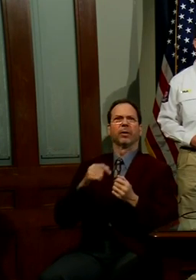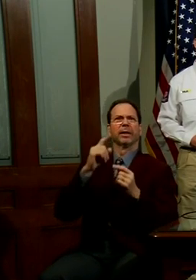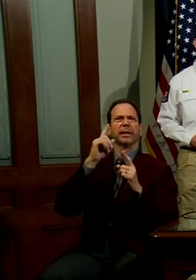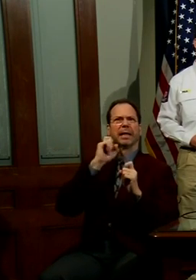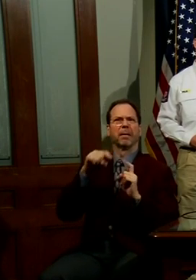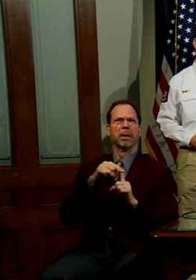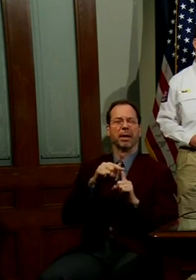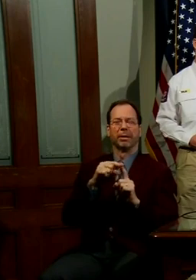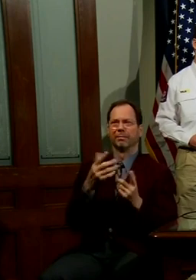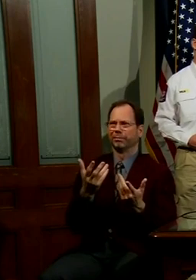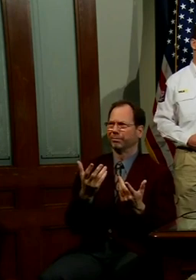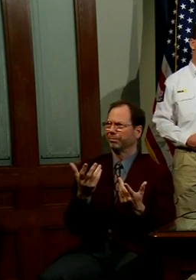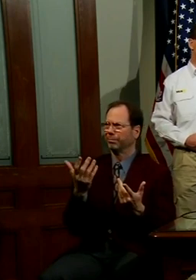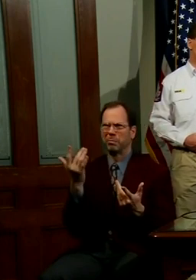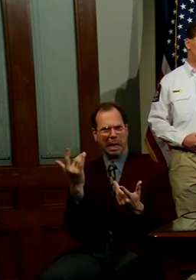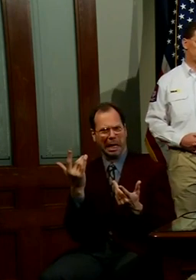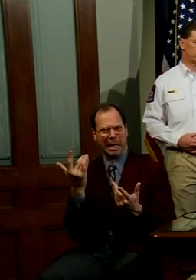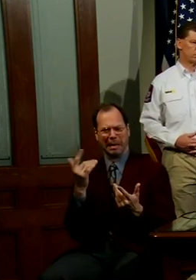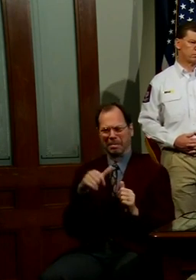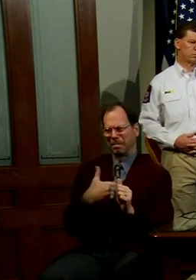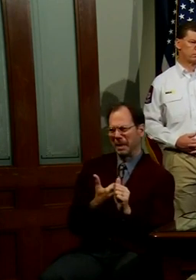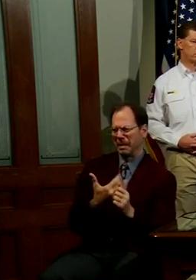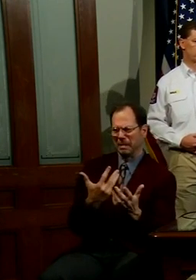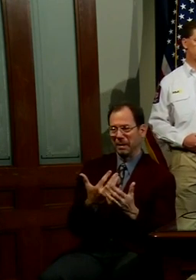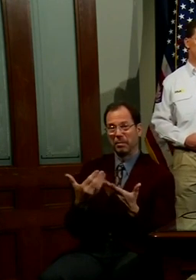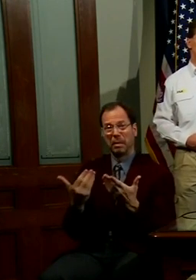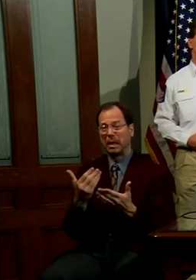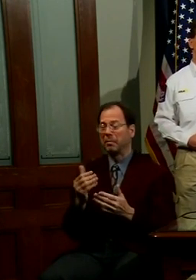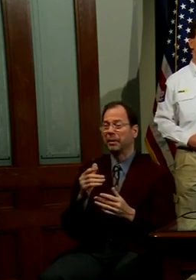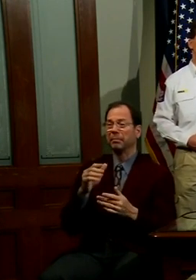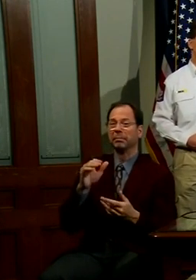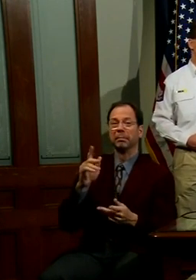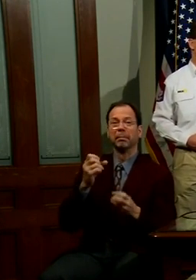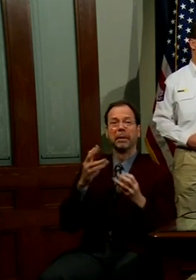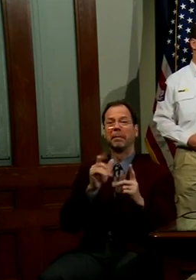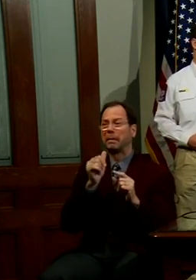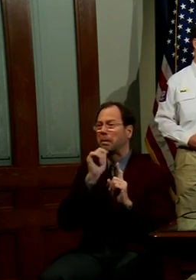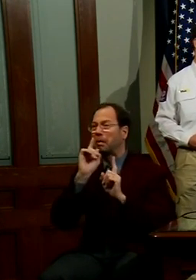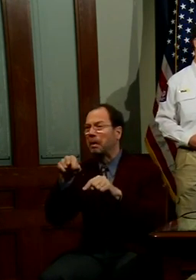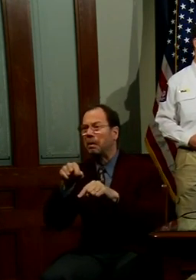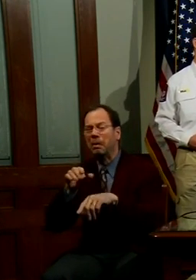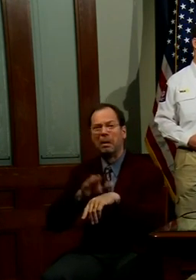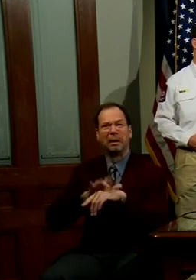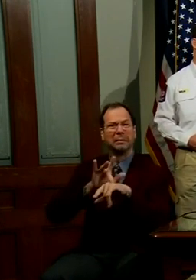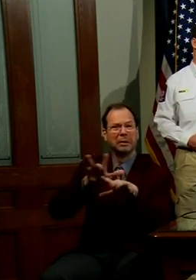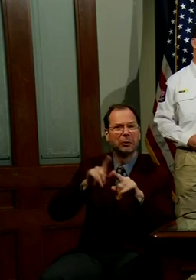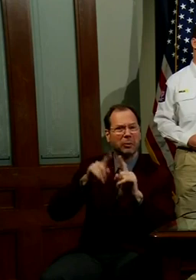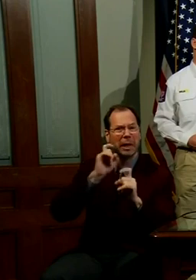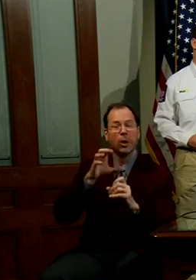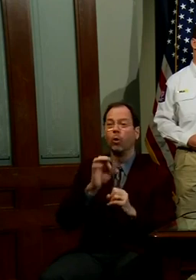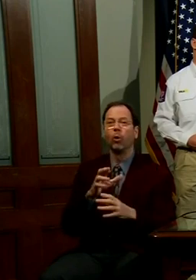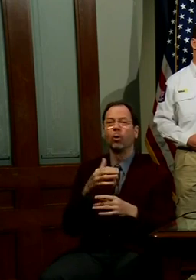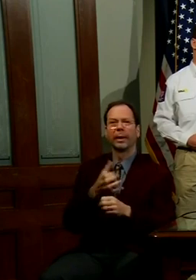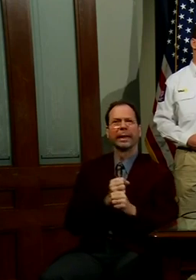if it's because testing occurs less on a Sunday or if the reports come in less on a Sunday.